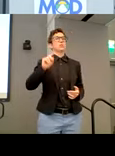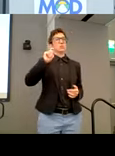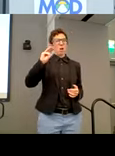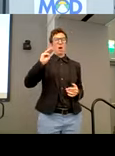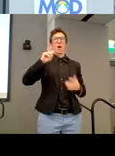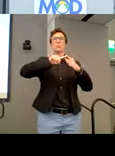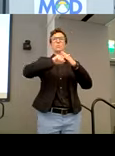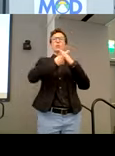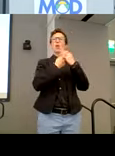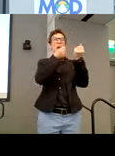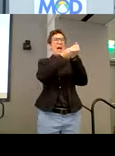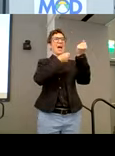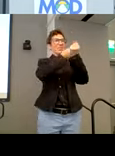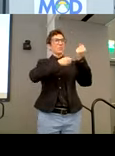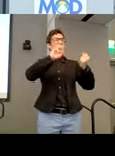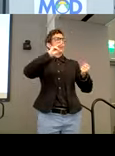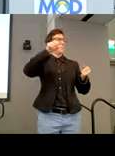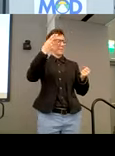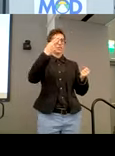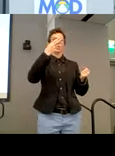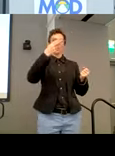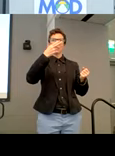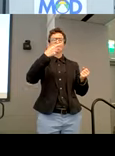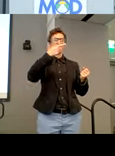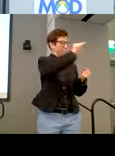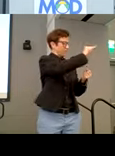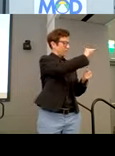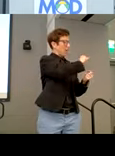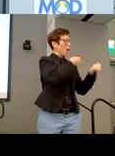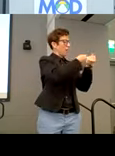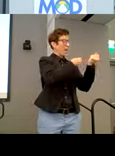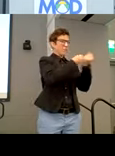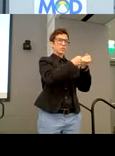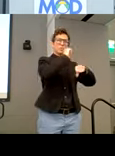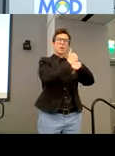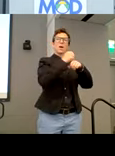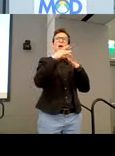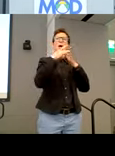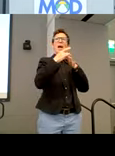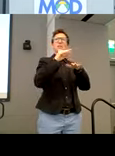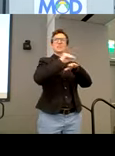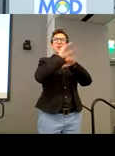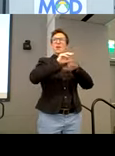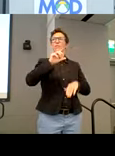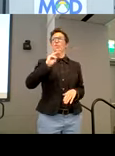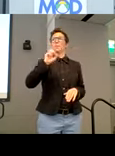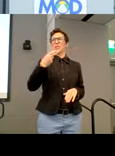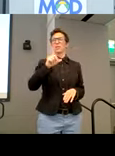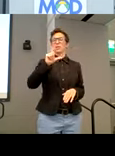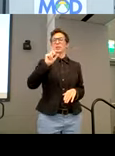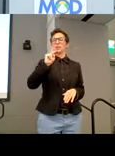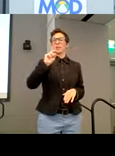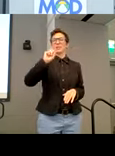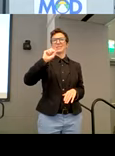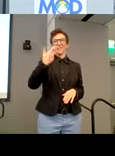got his start with advocacy in Michigan, where he connected with a group of advocates to create an access guide for Lansing. Uh, when the ADA